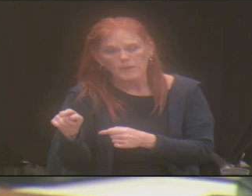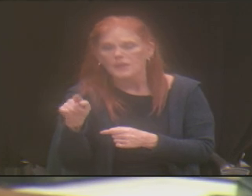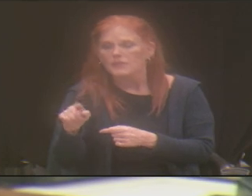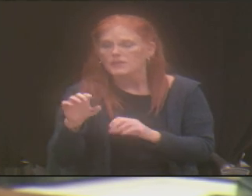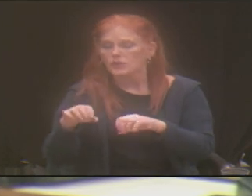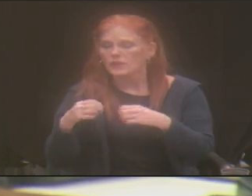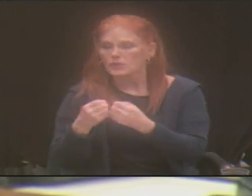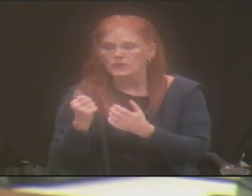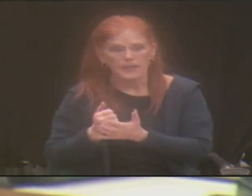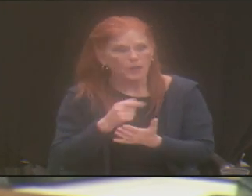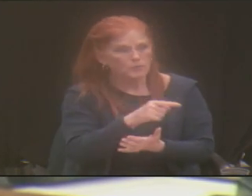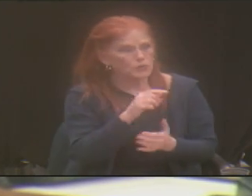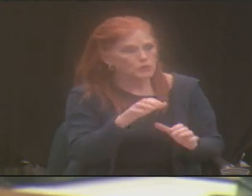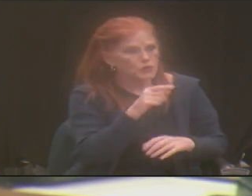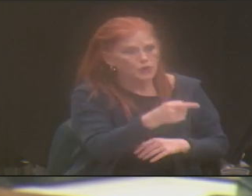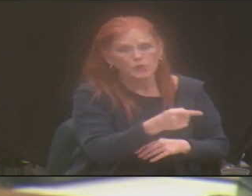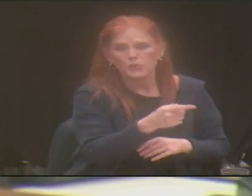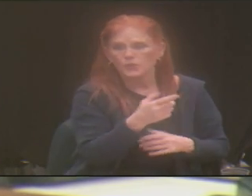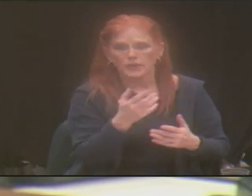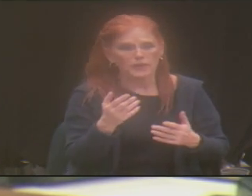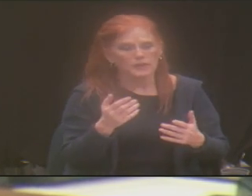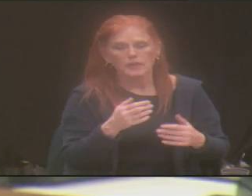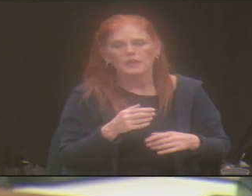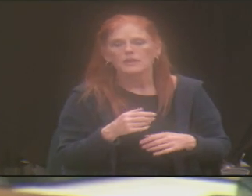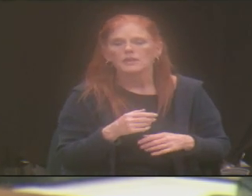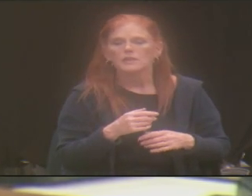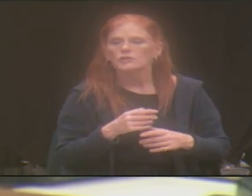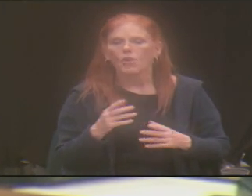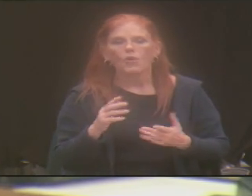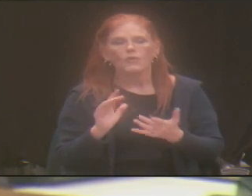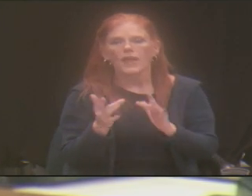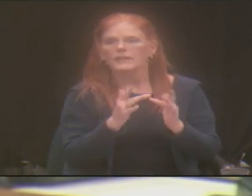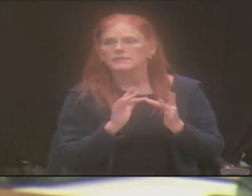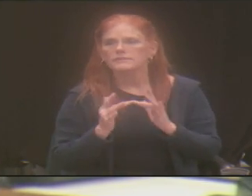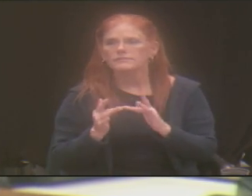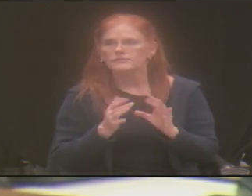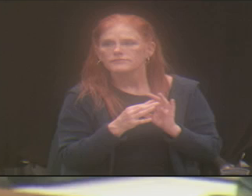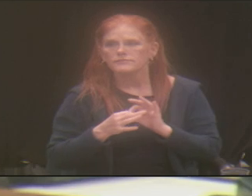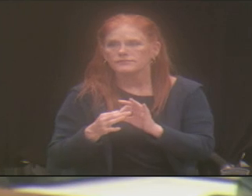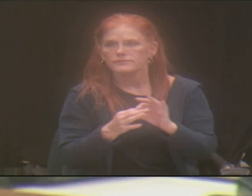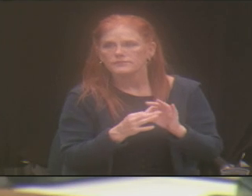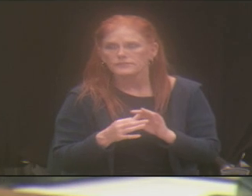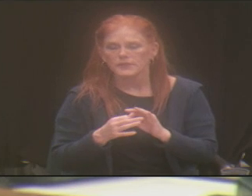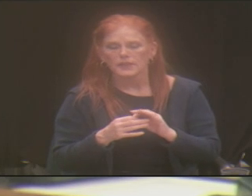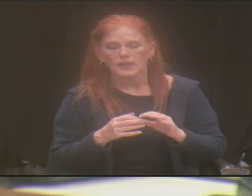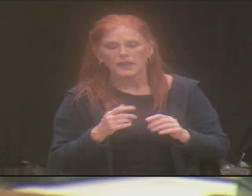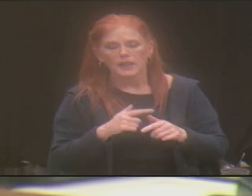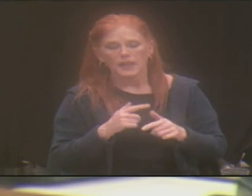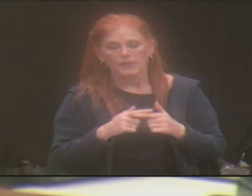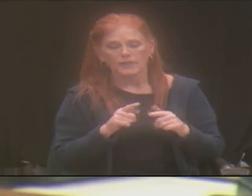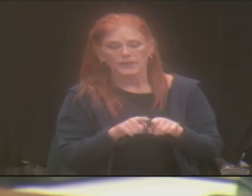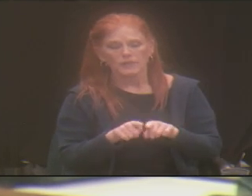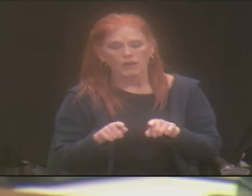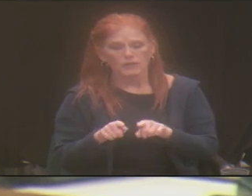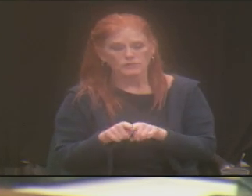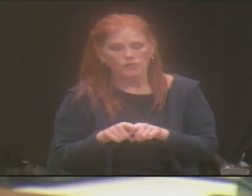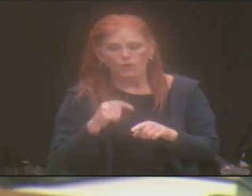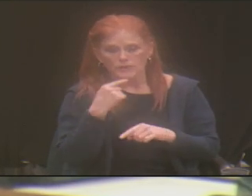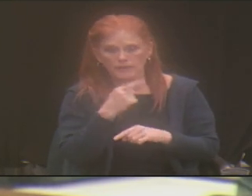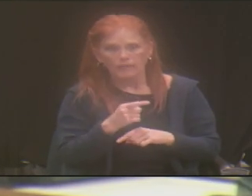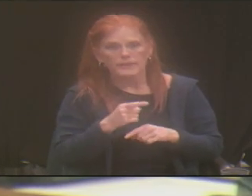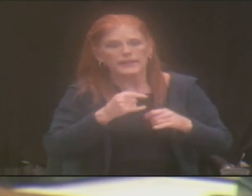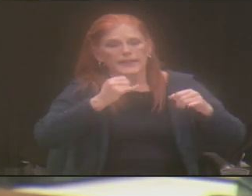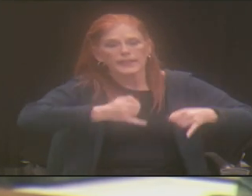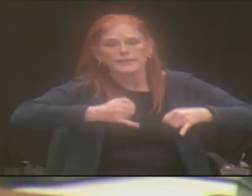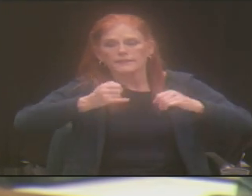here that just wants to help you do you at a much larger scale? And then also telling individuals